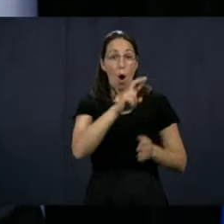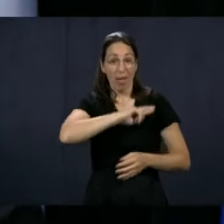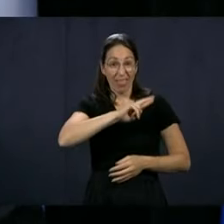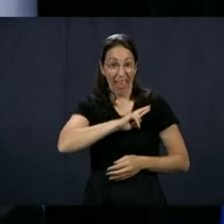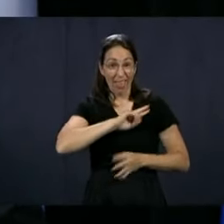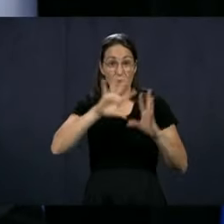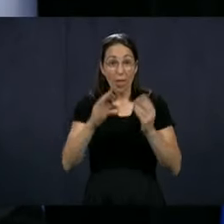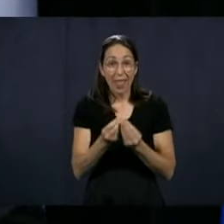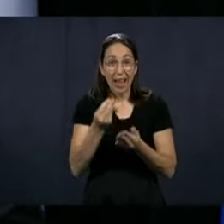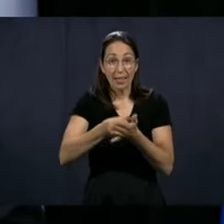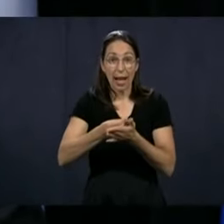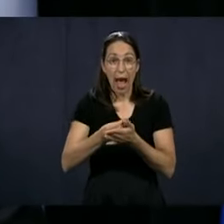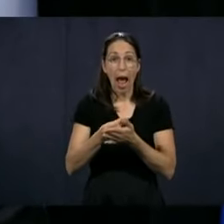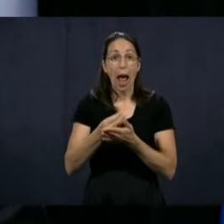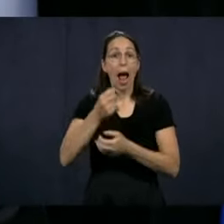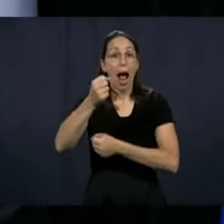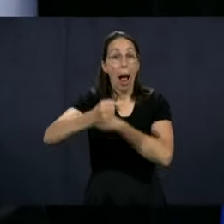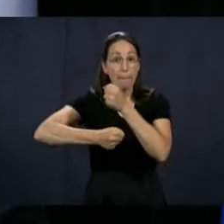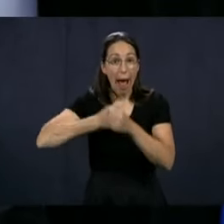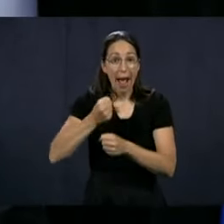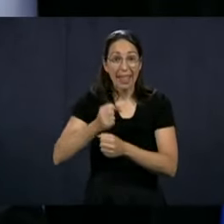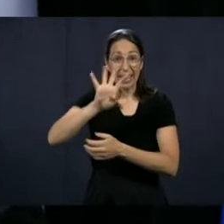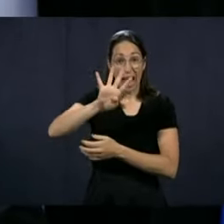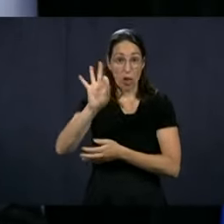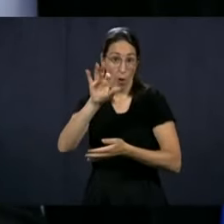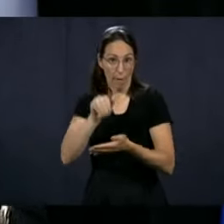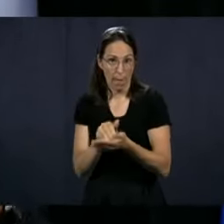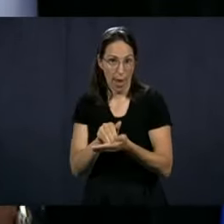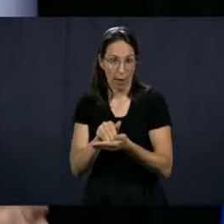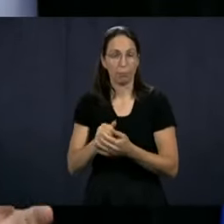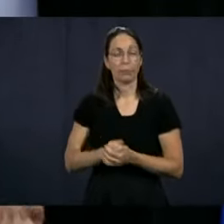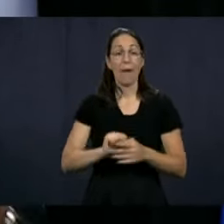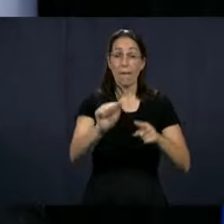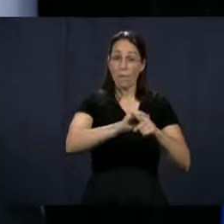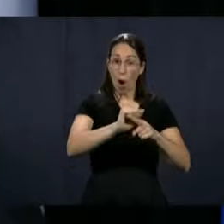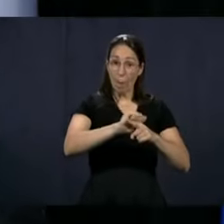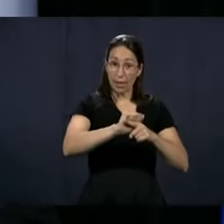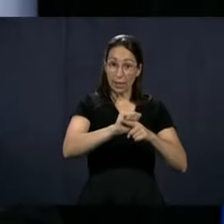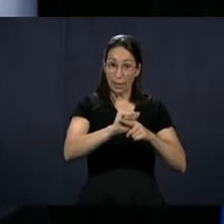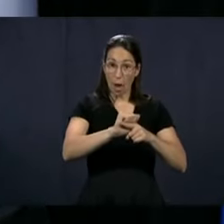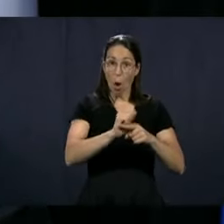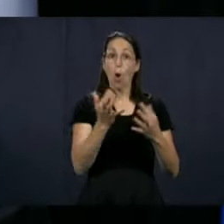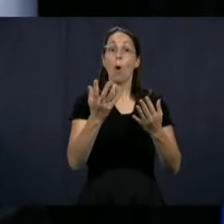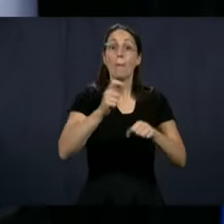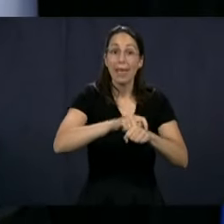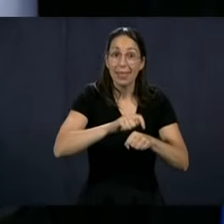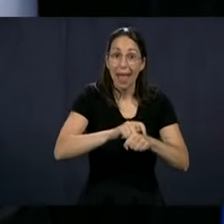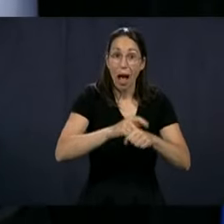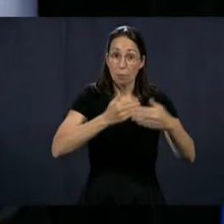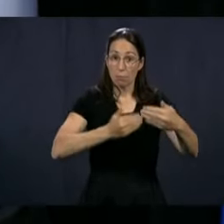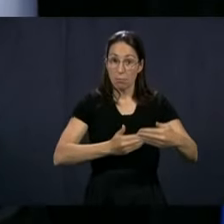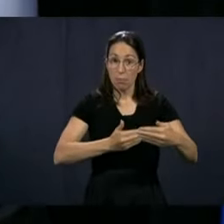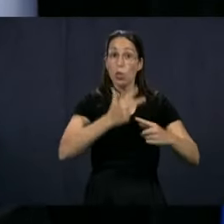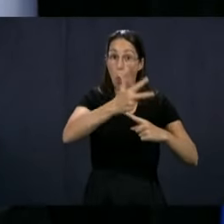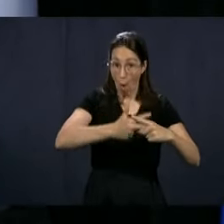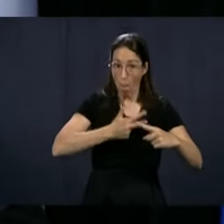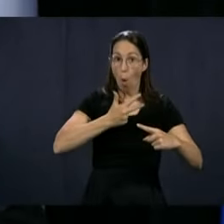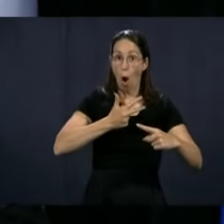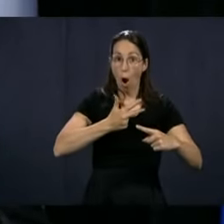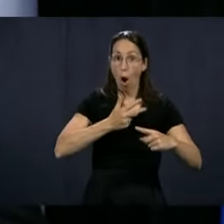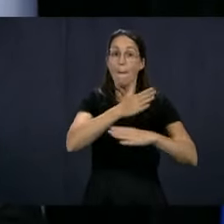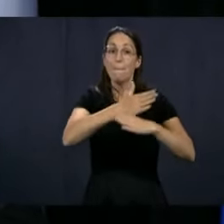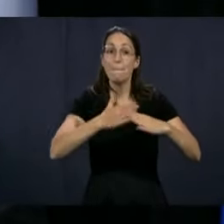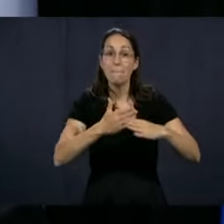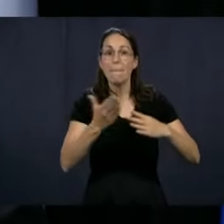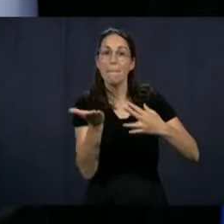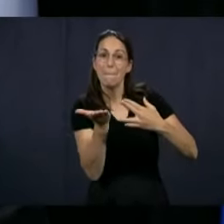per year, following a training, which would be from mid-June to mid-September, so over a